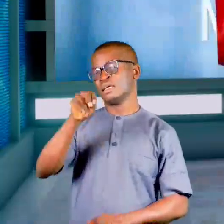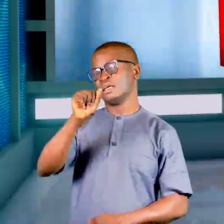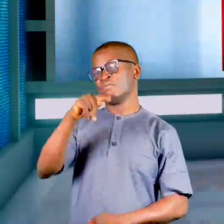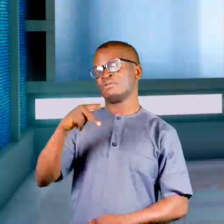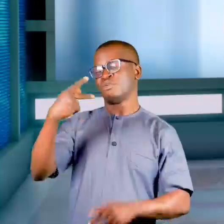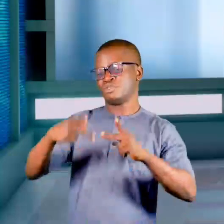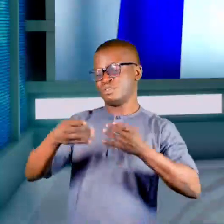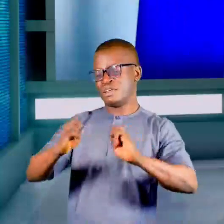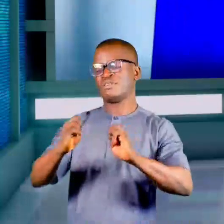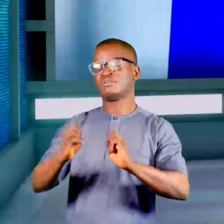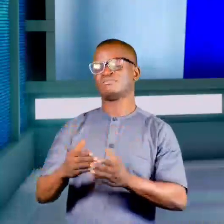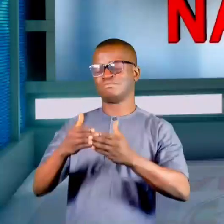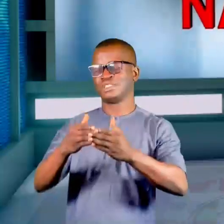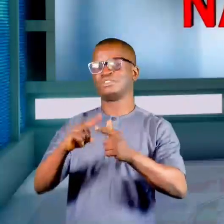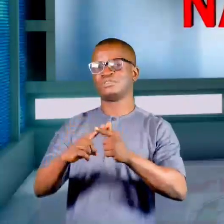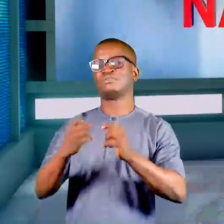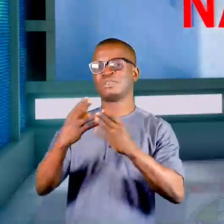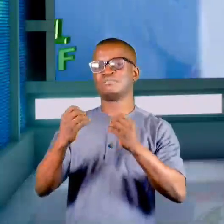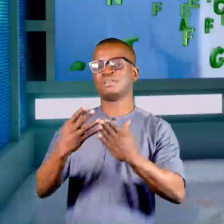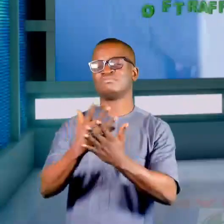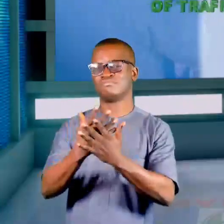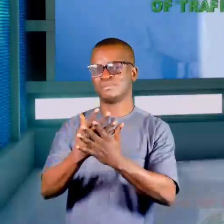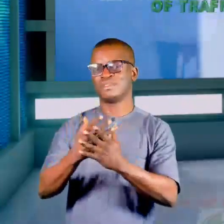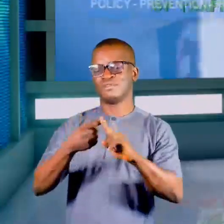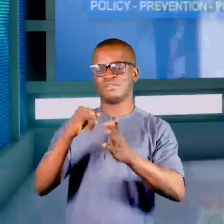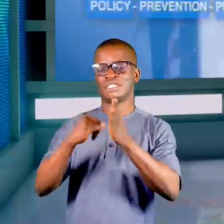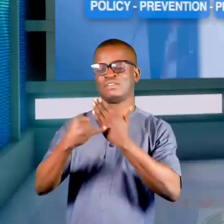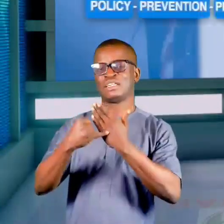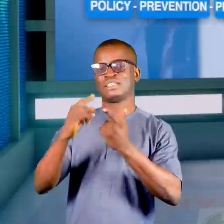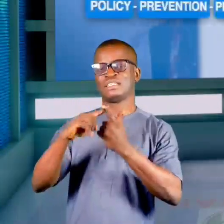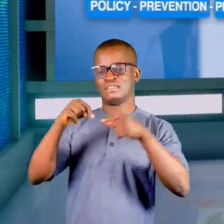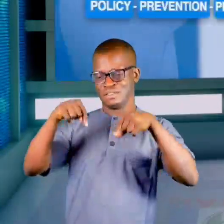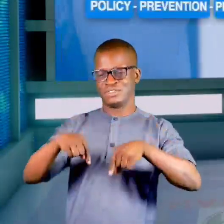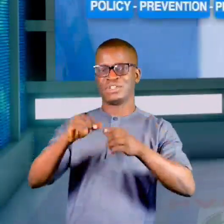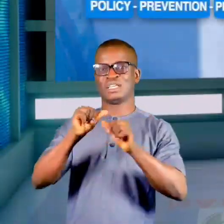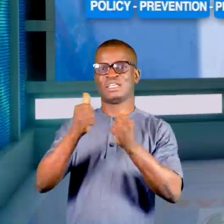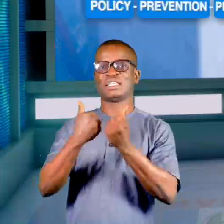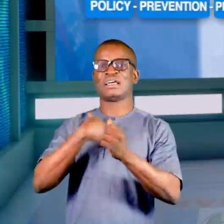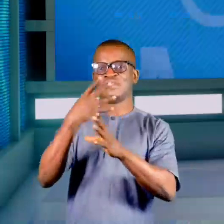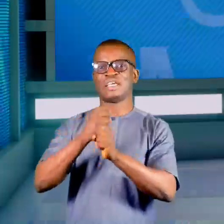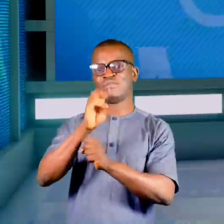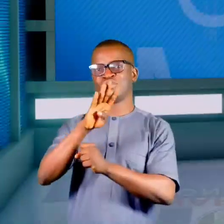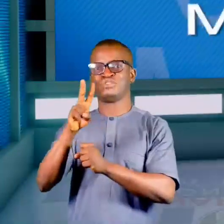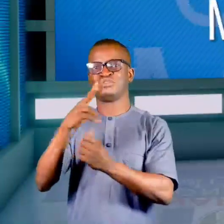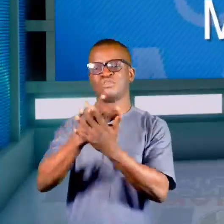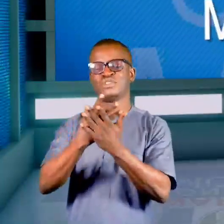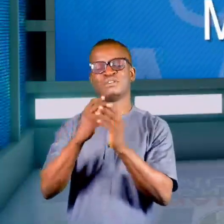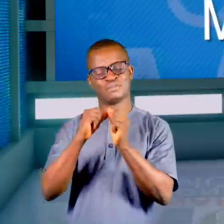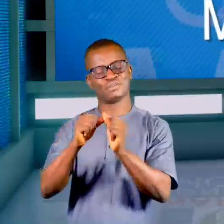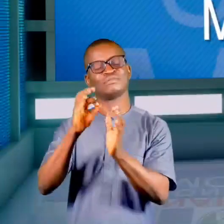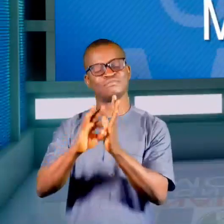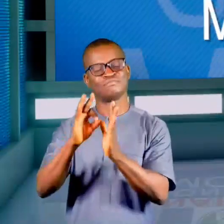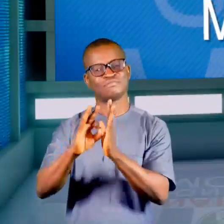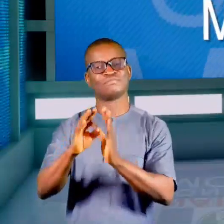Naptip's prosecution efforts are yielding tremendous results. From January 2023 till date, the agency has secured 42